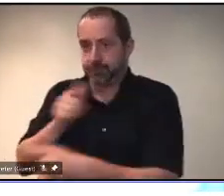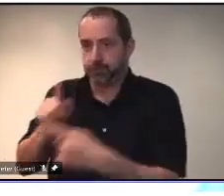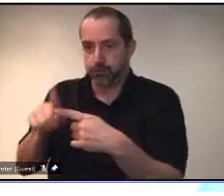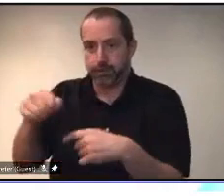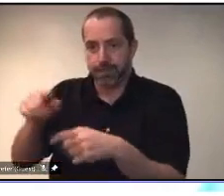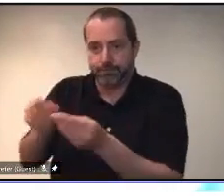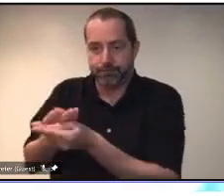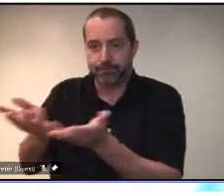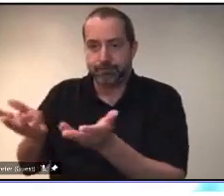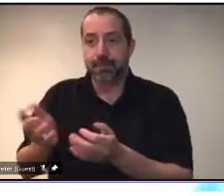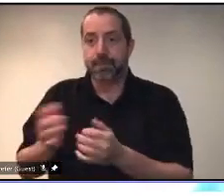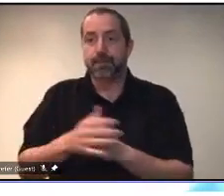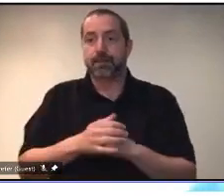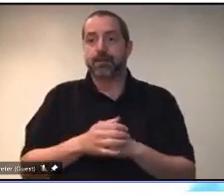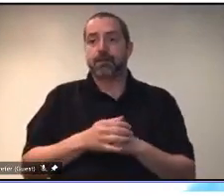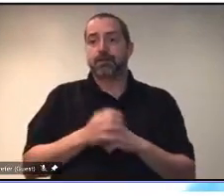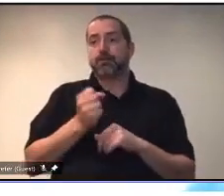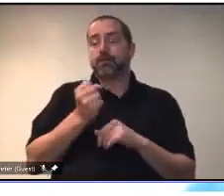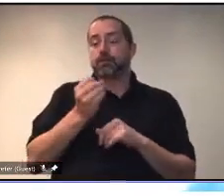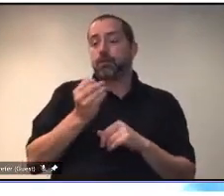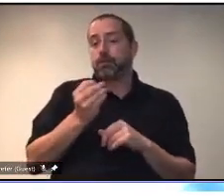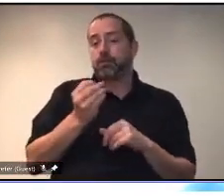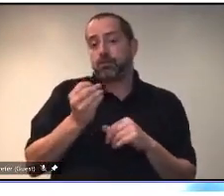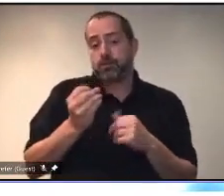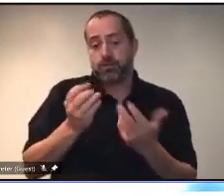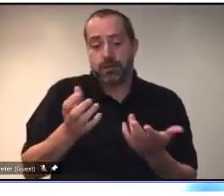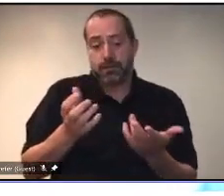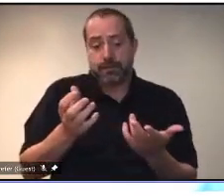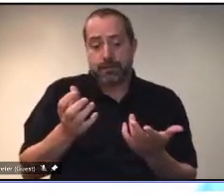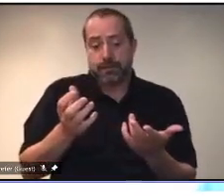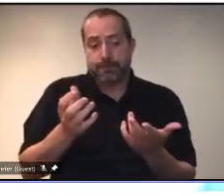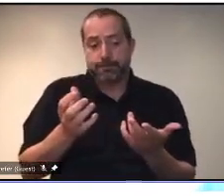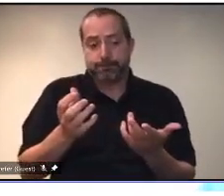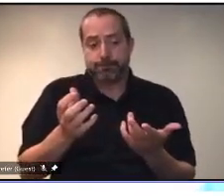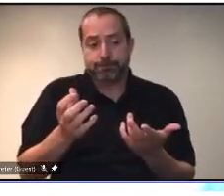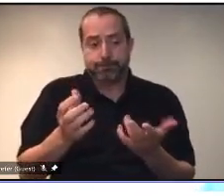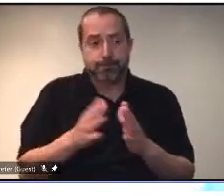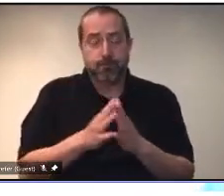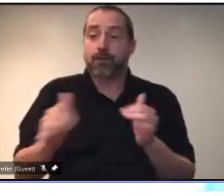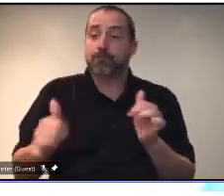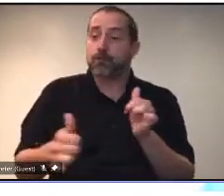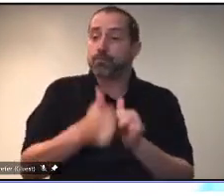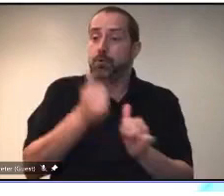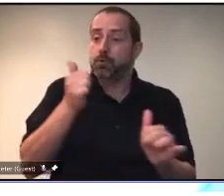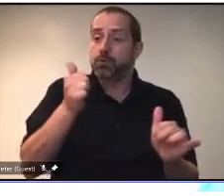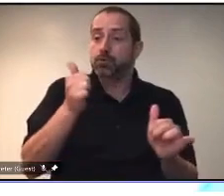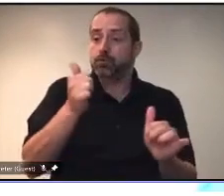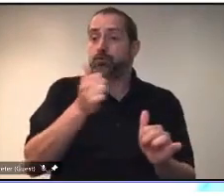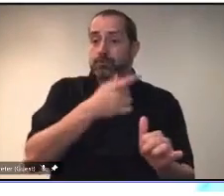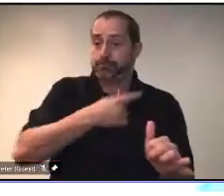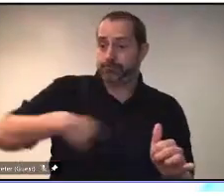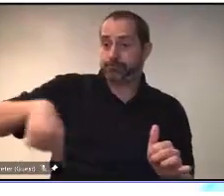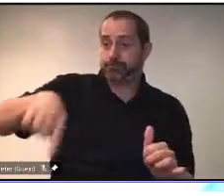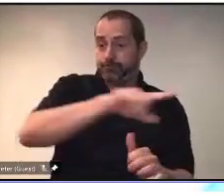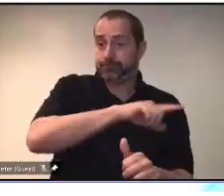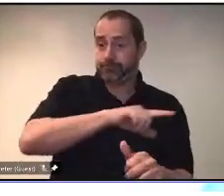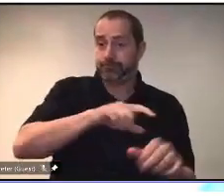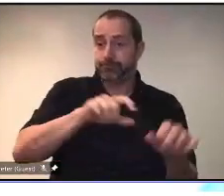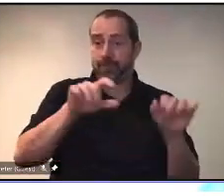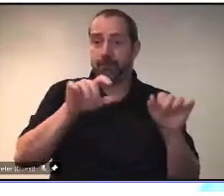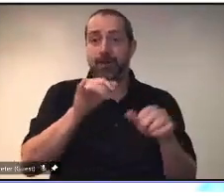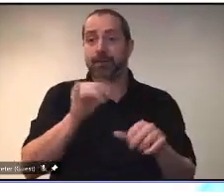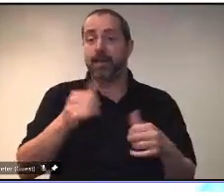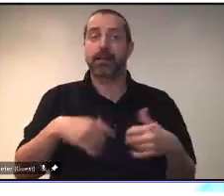contextualized way but for the vast majority of us i think you know we need to address any complacency we have